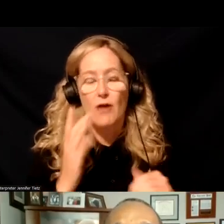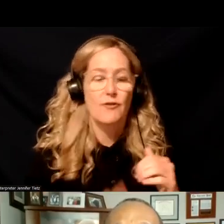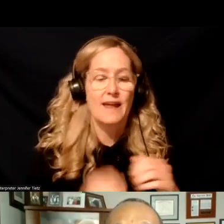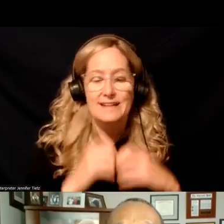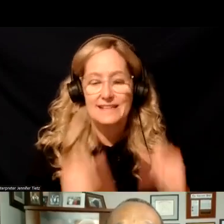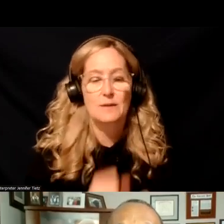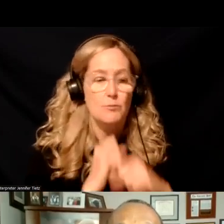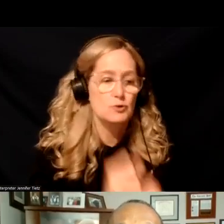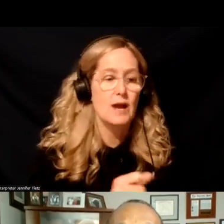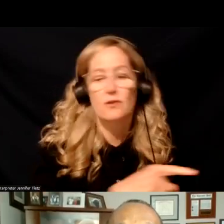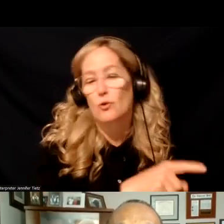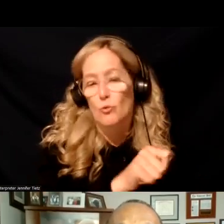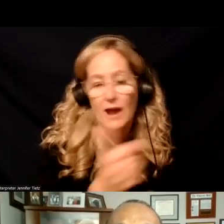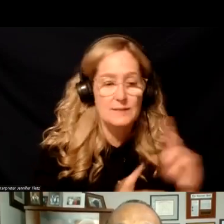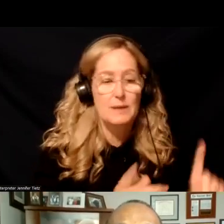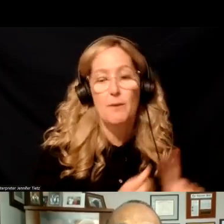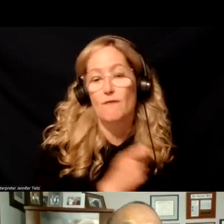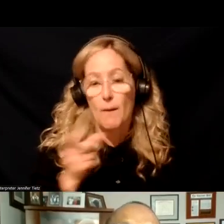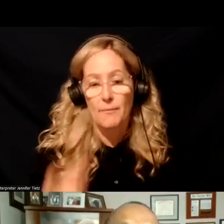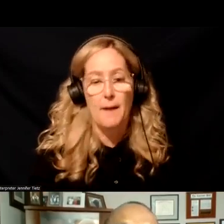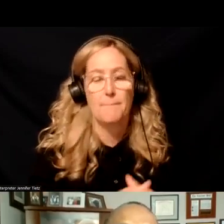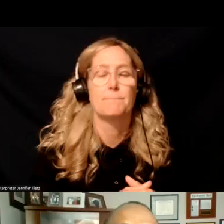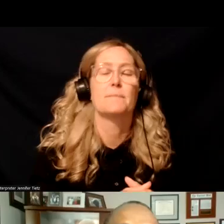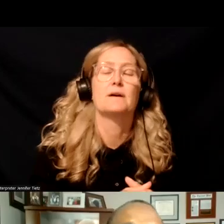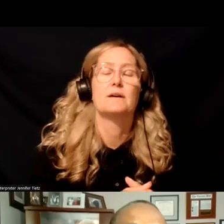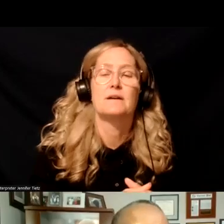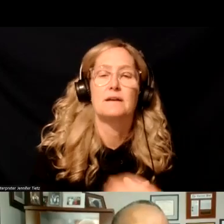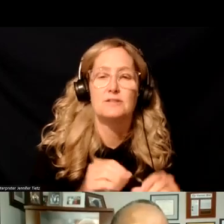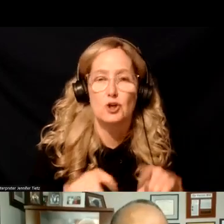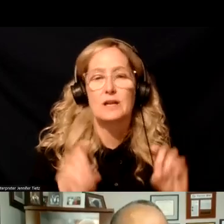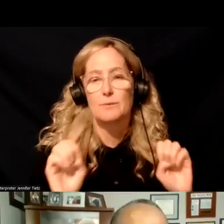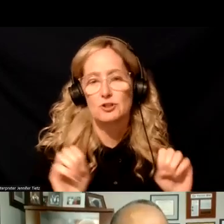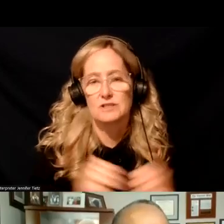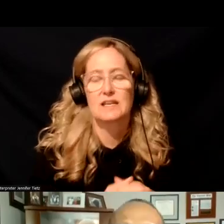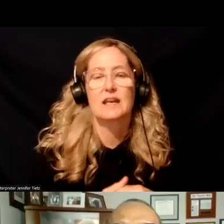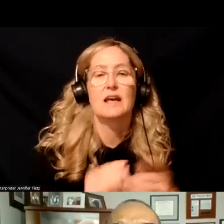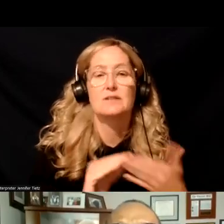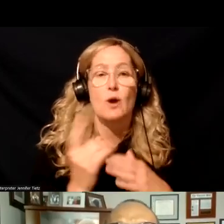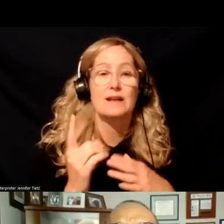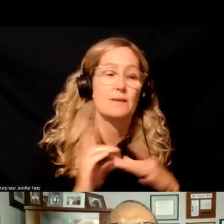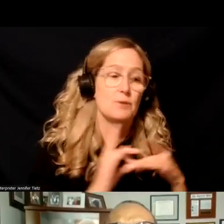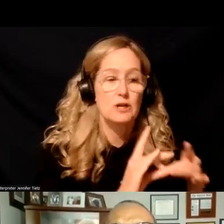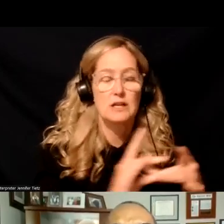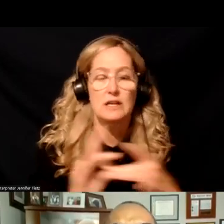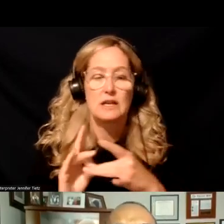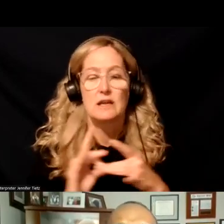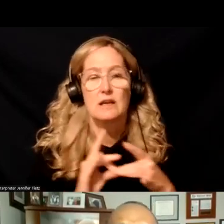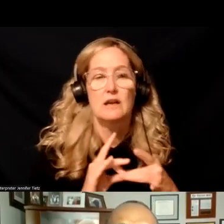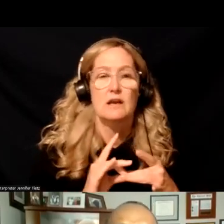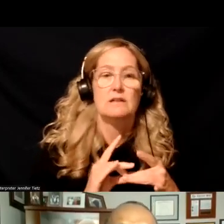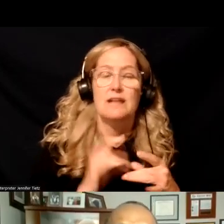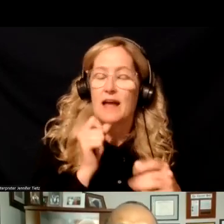protect the rest of us from the individual experiencing a mental health emergency. As one community, we can move from being an under